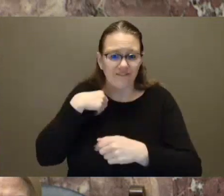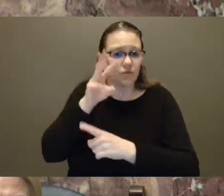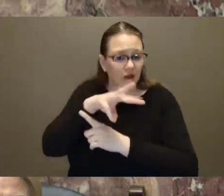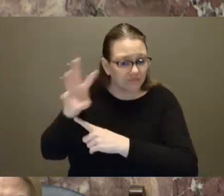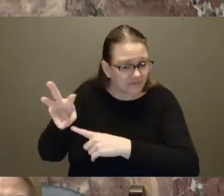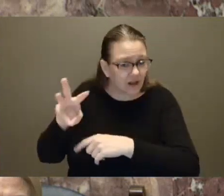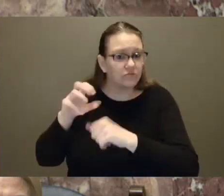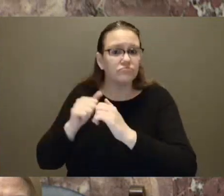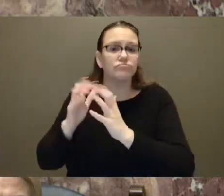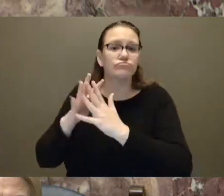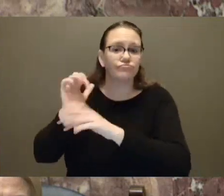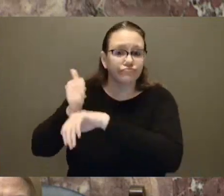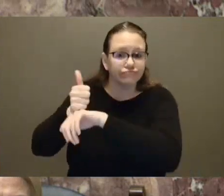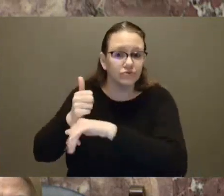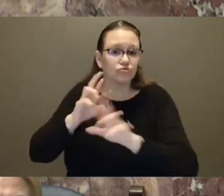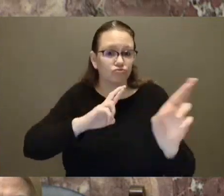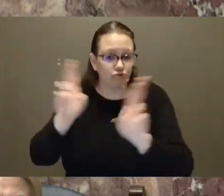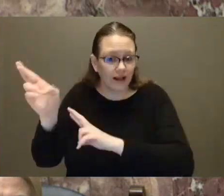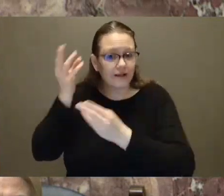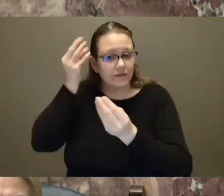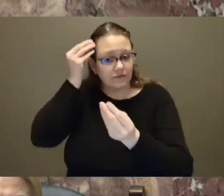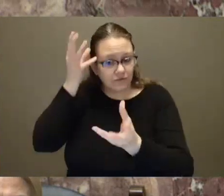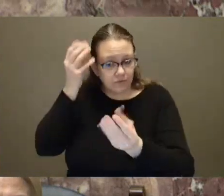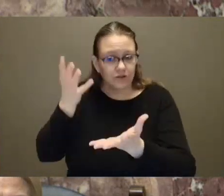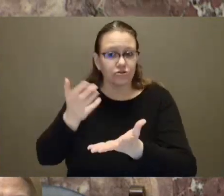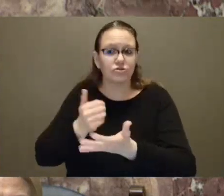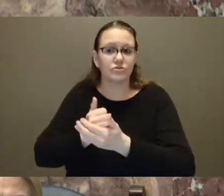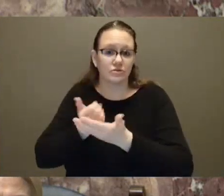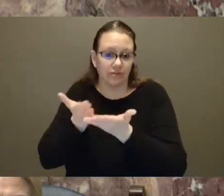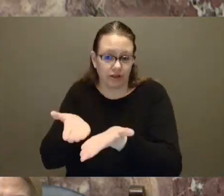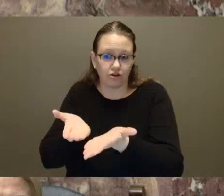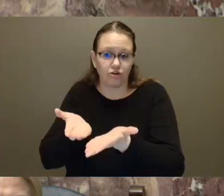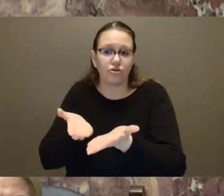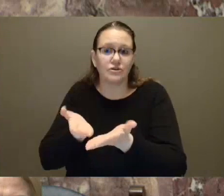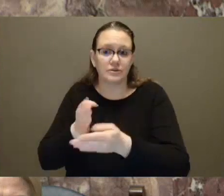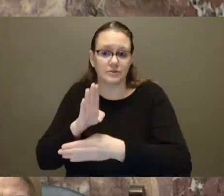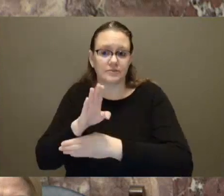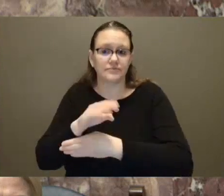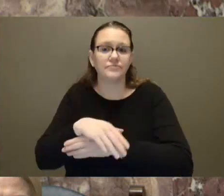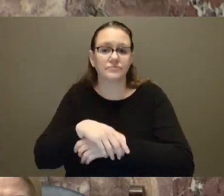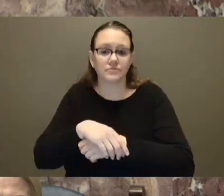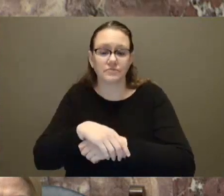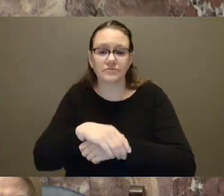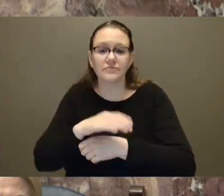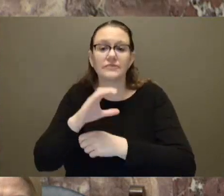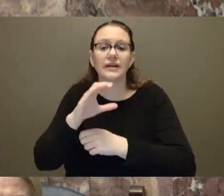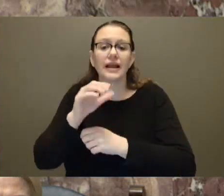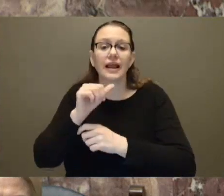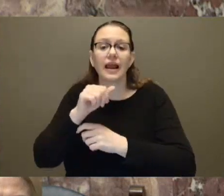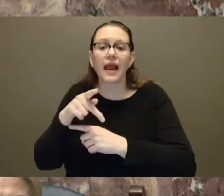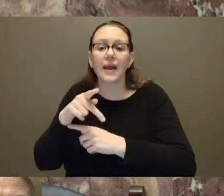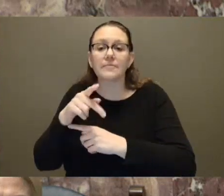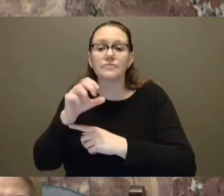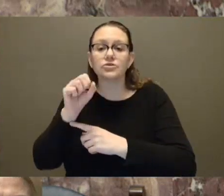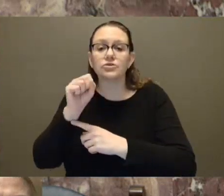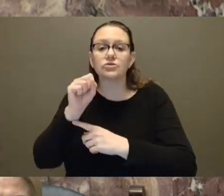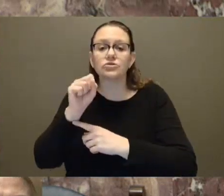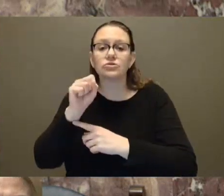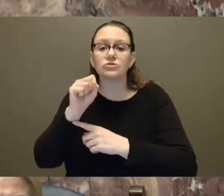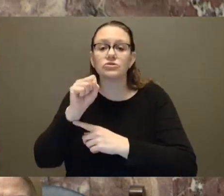to reach out to the supports that are available through that website. It is imperative